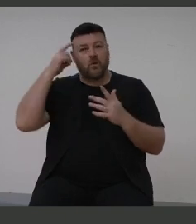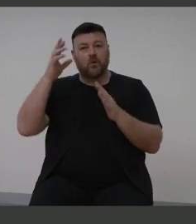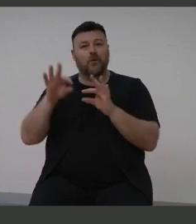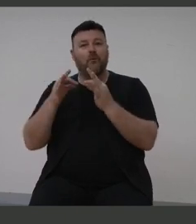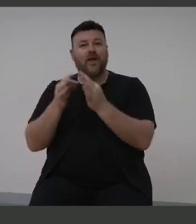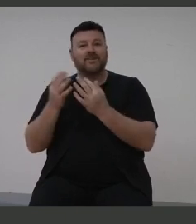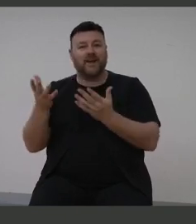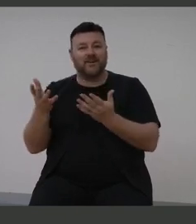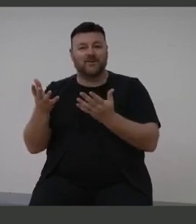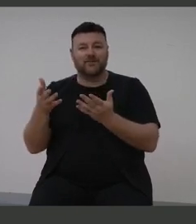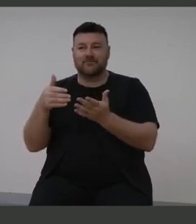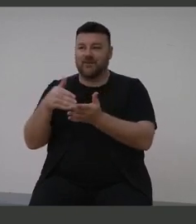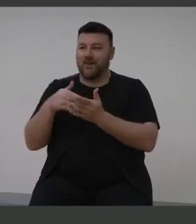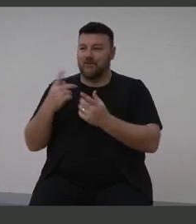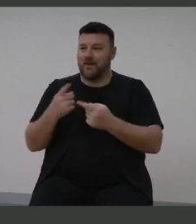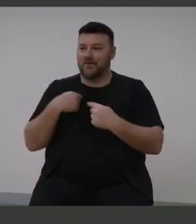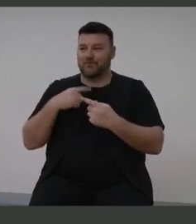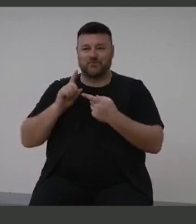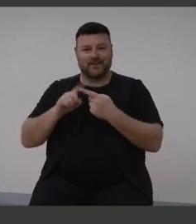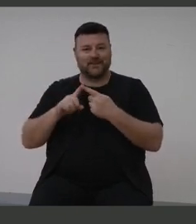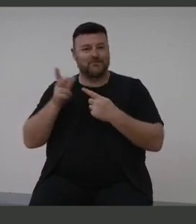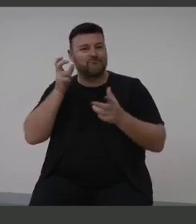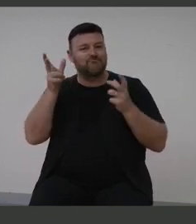keep us hearing now and always.